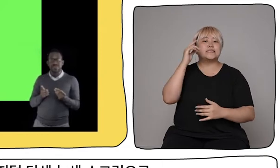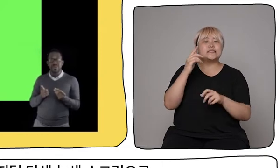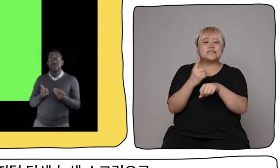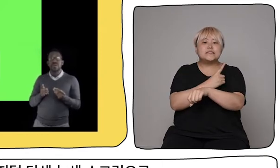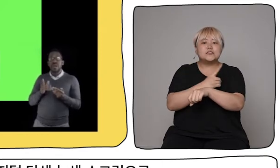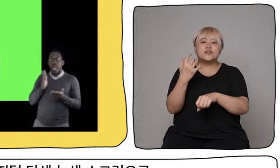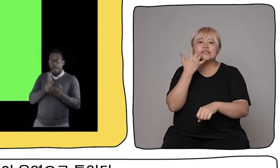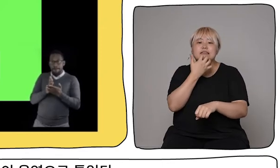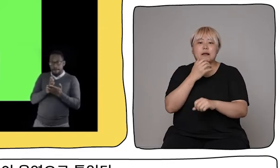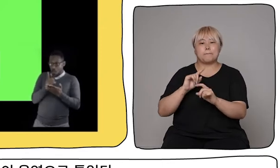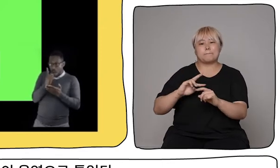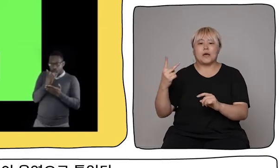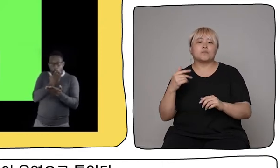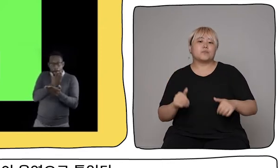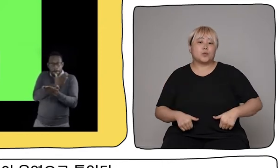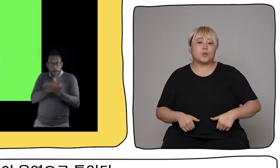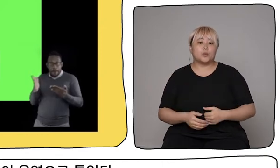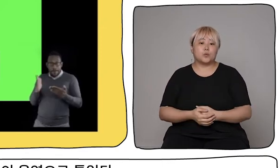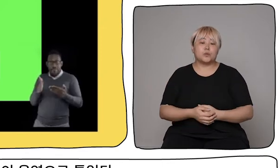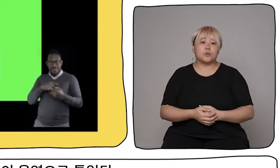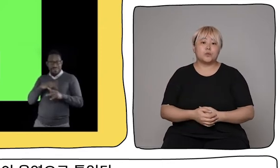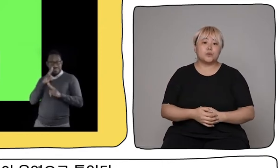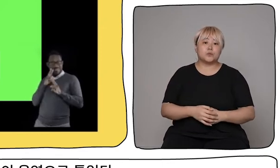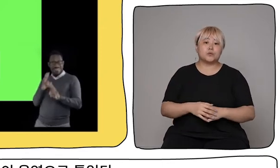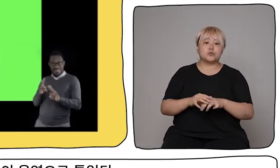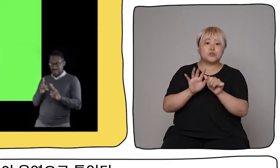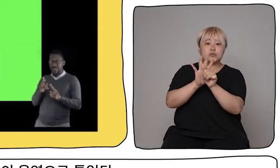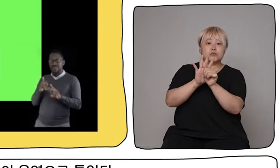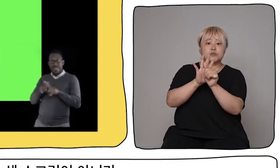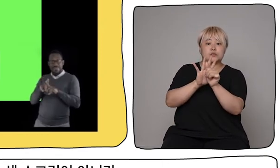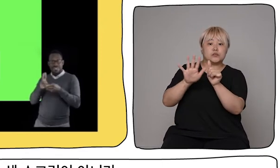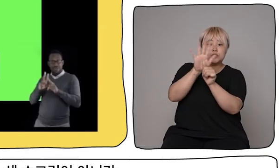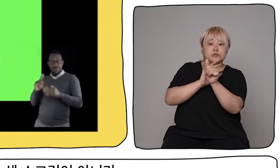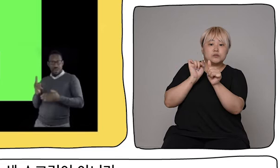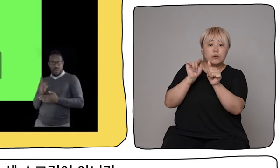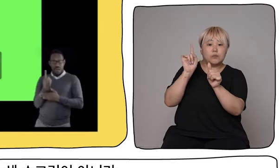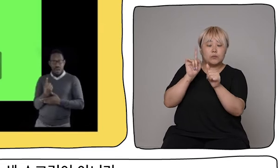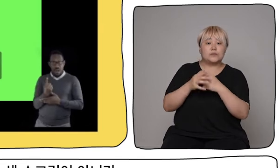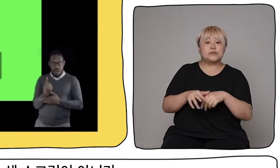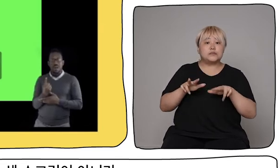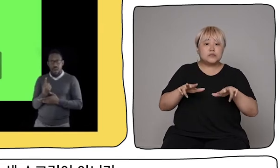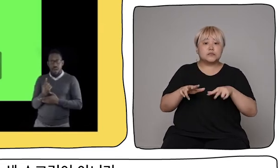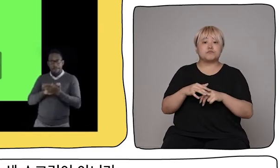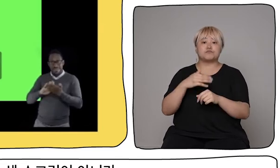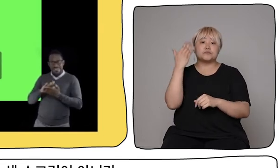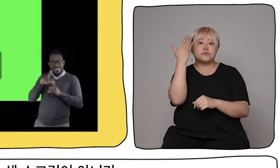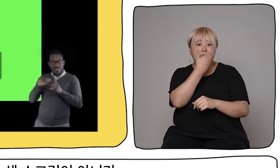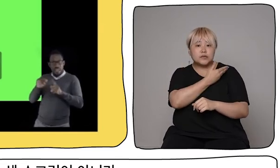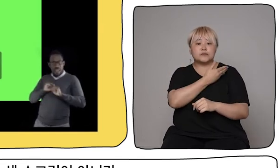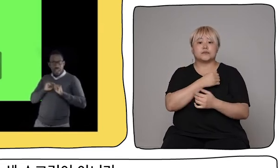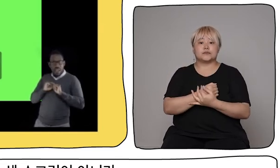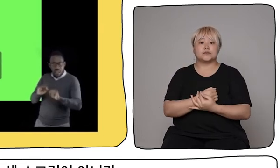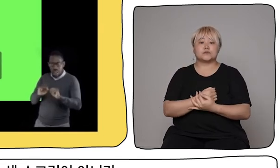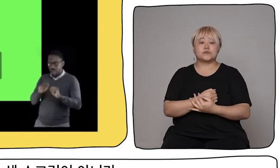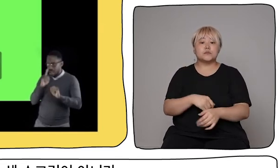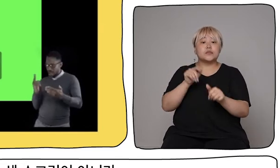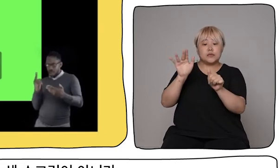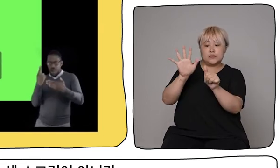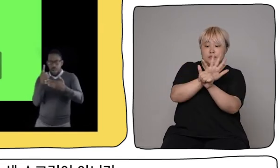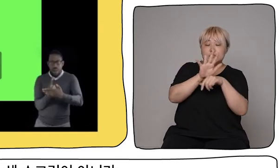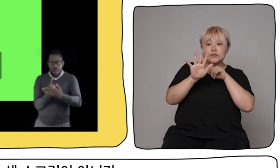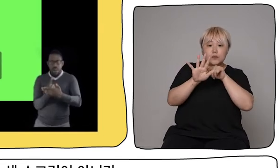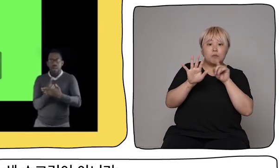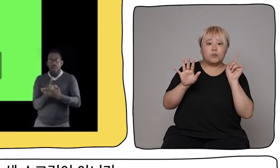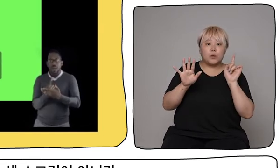monochromatic green screen that is a green screen that is all one precise shade of green and what we can see now is that same interpretation being given with a digital